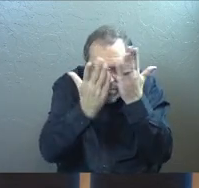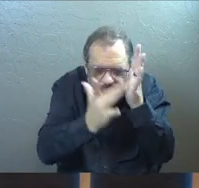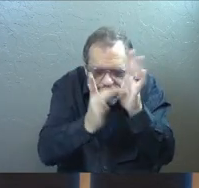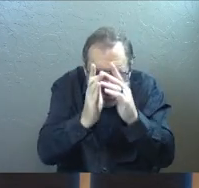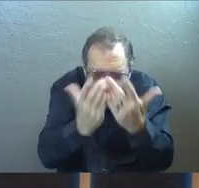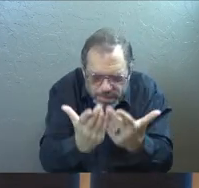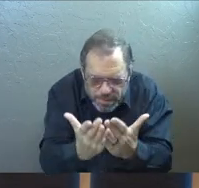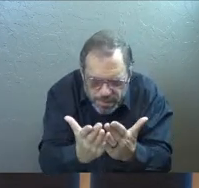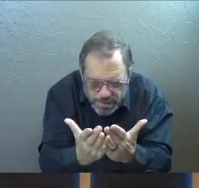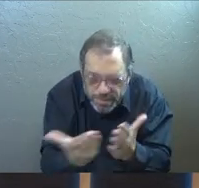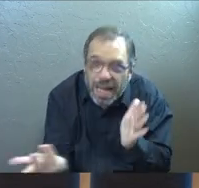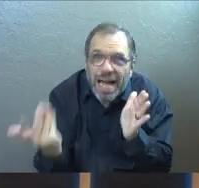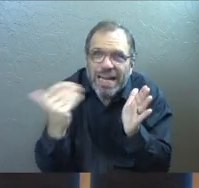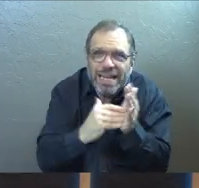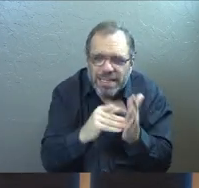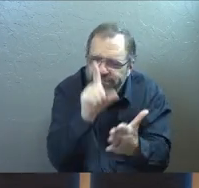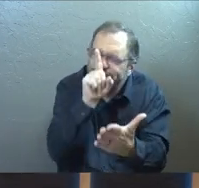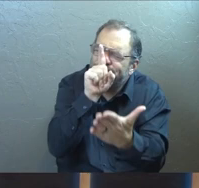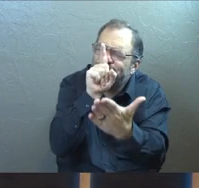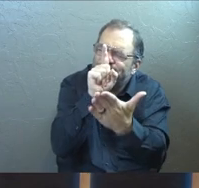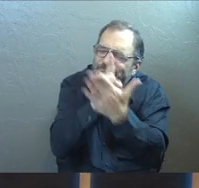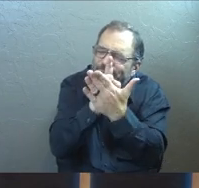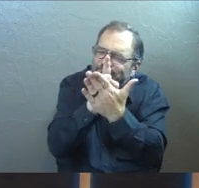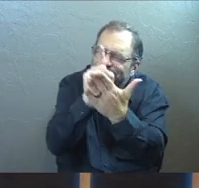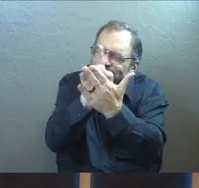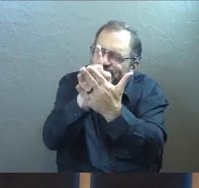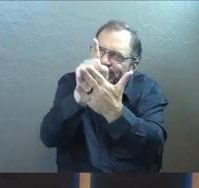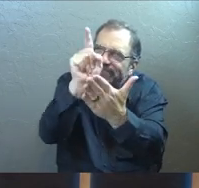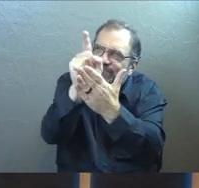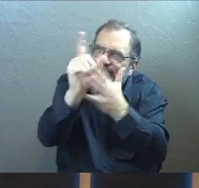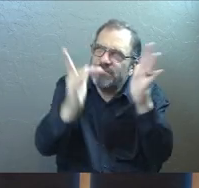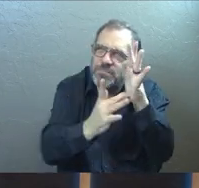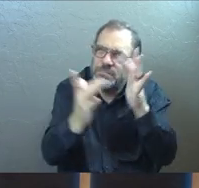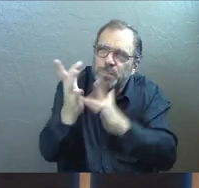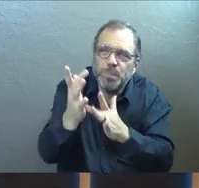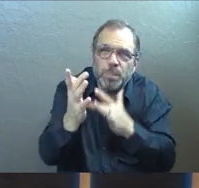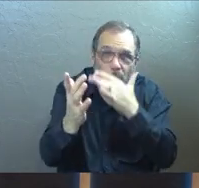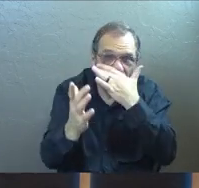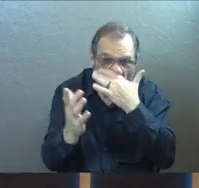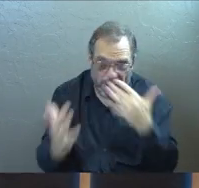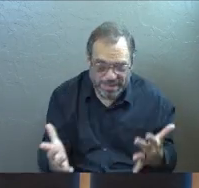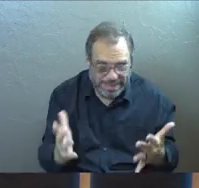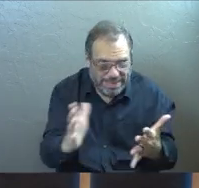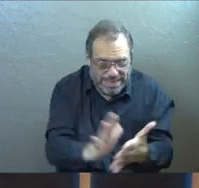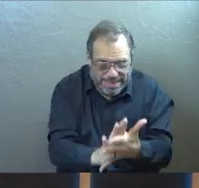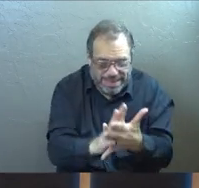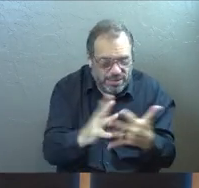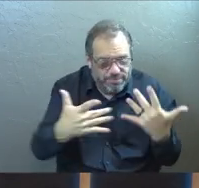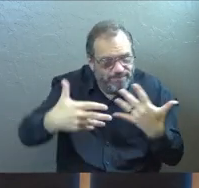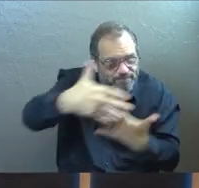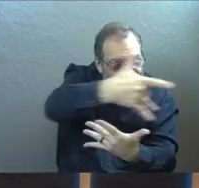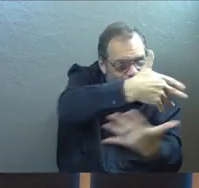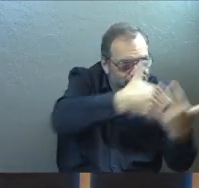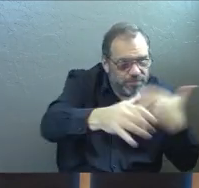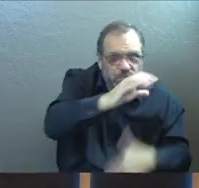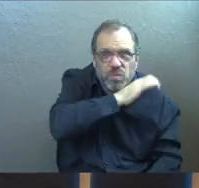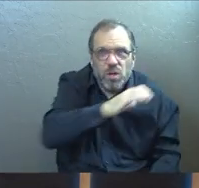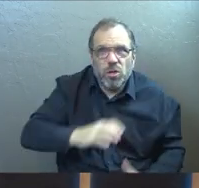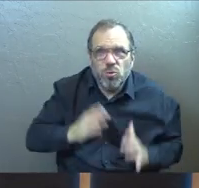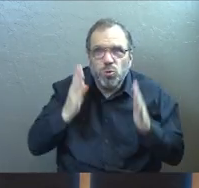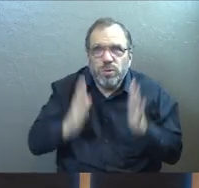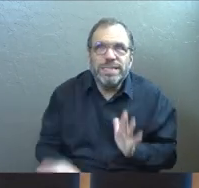again, to fall in love with him again, to be amongst his people again,